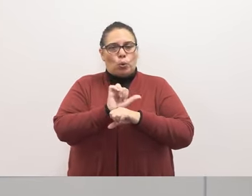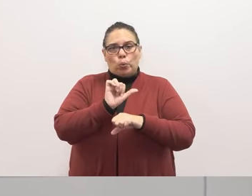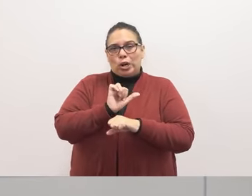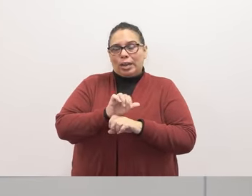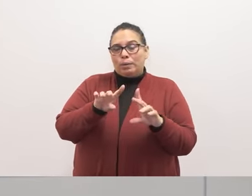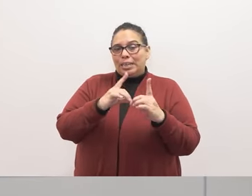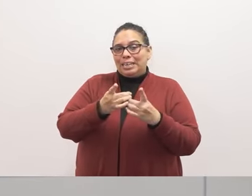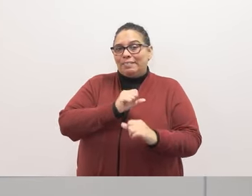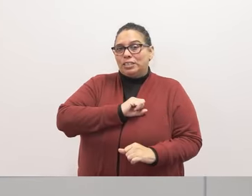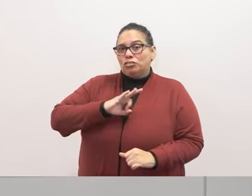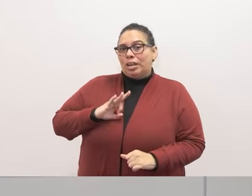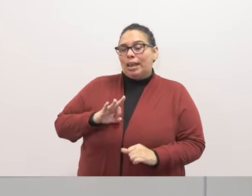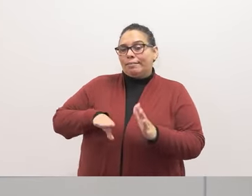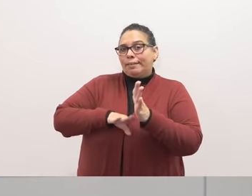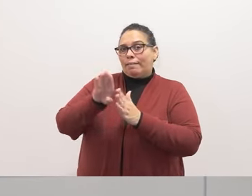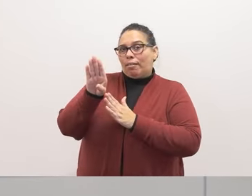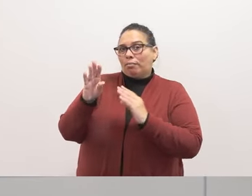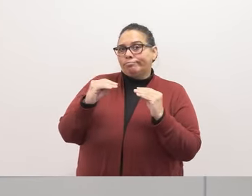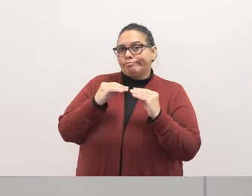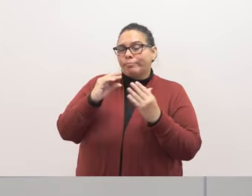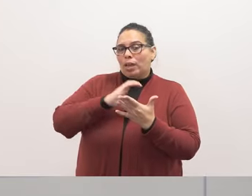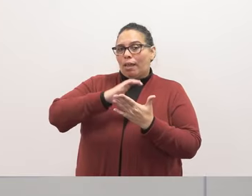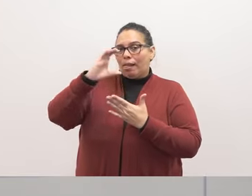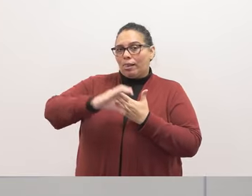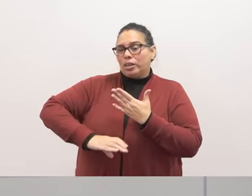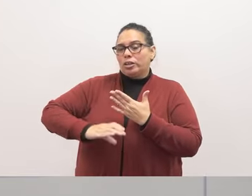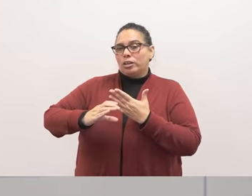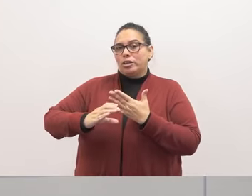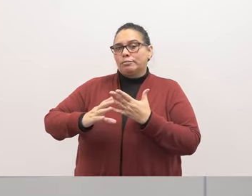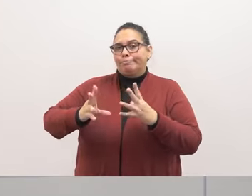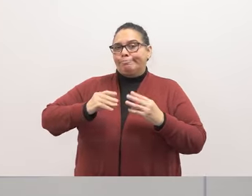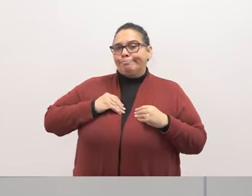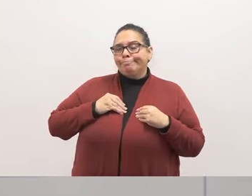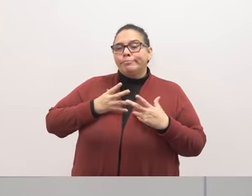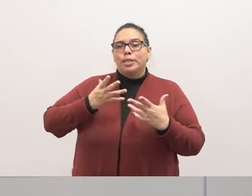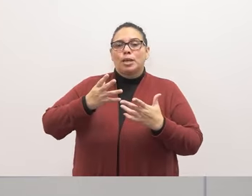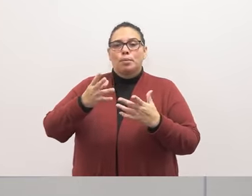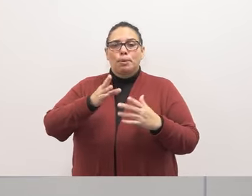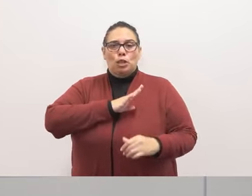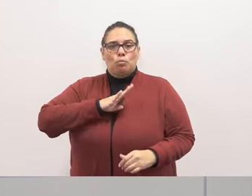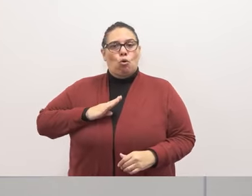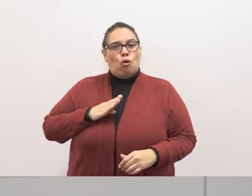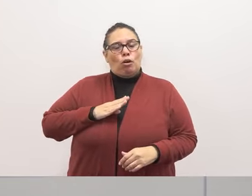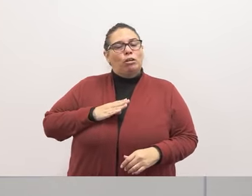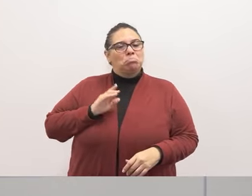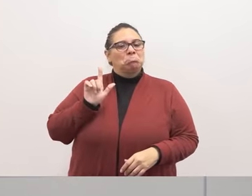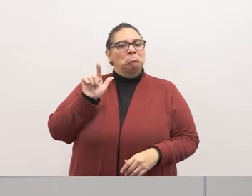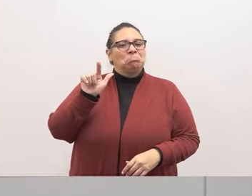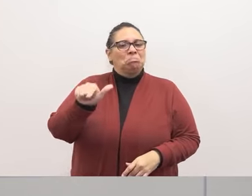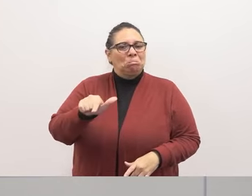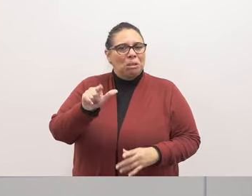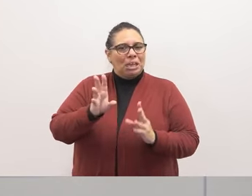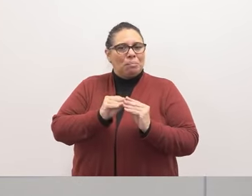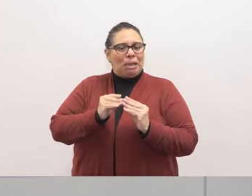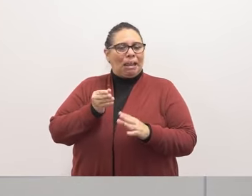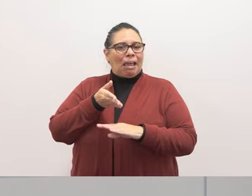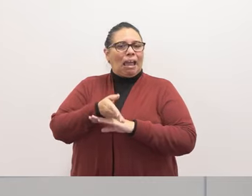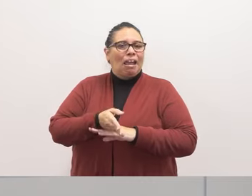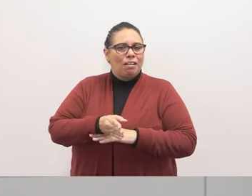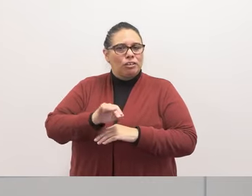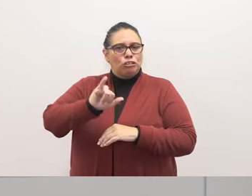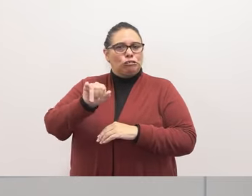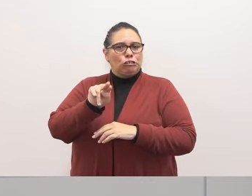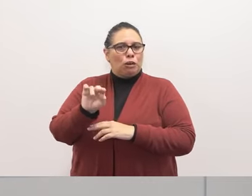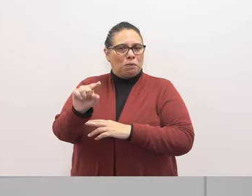district staff to further develop the calendar to be adopted by the board at an upcoming meeting after the first of the year.